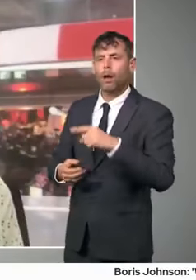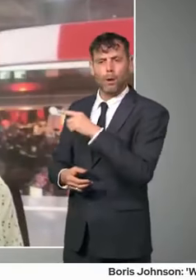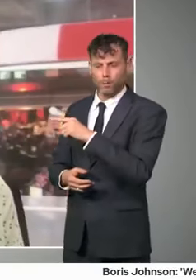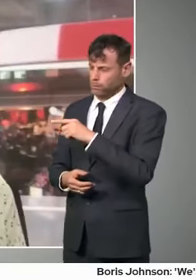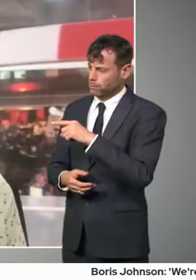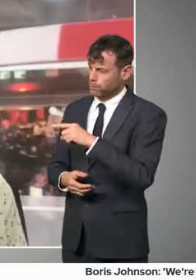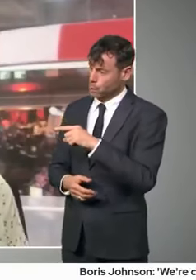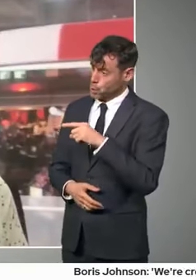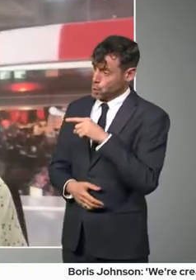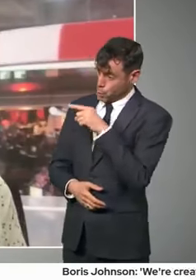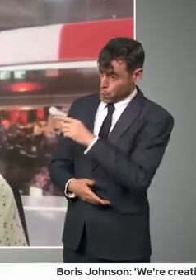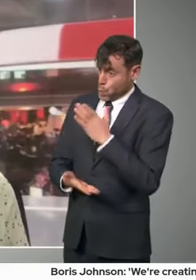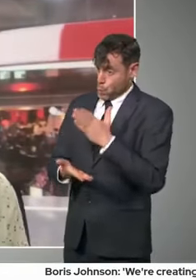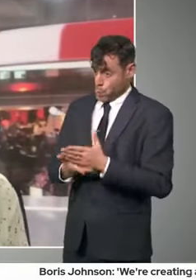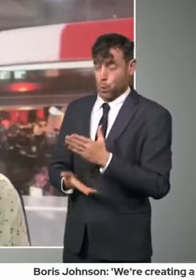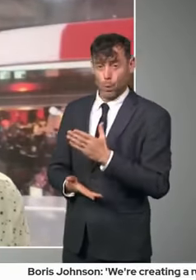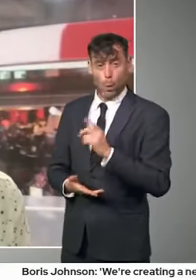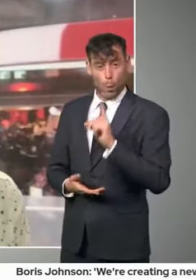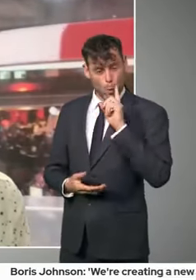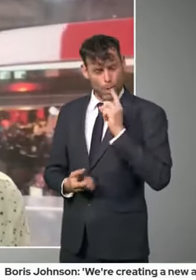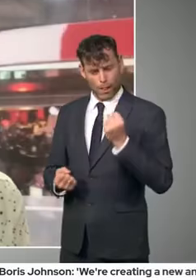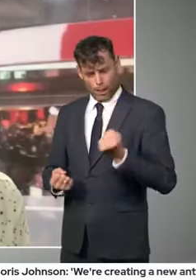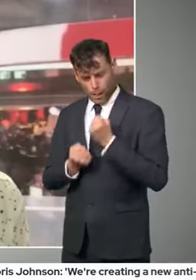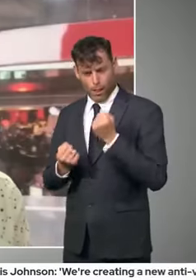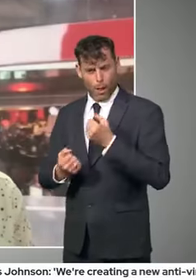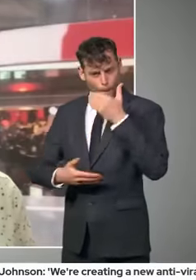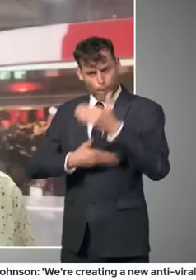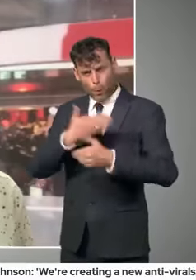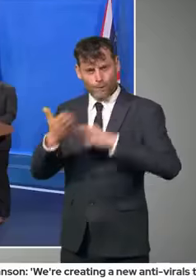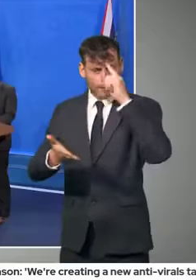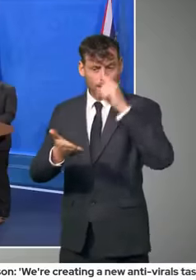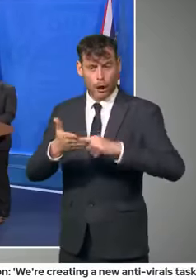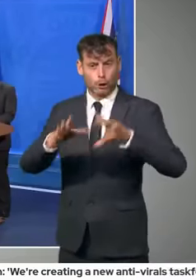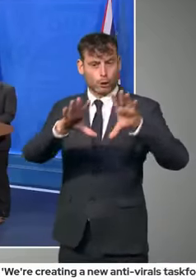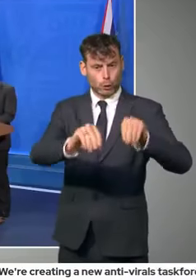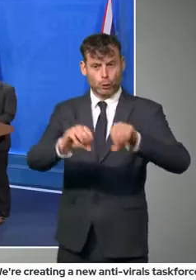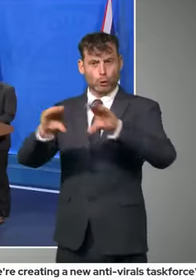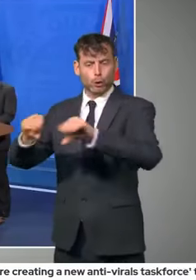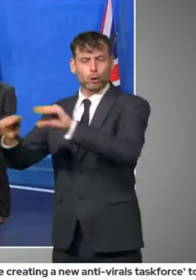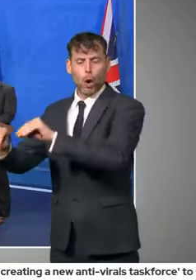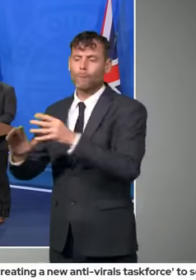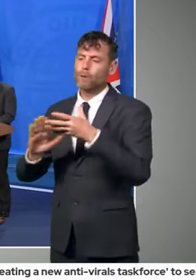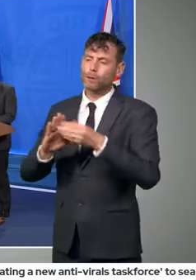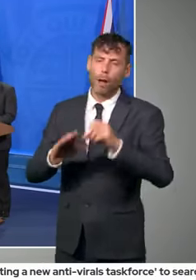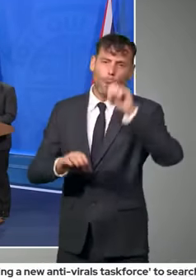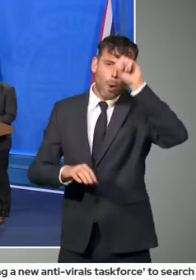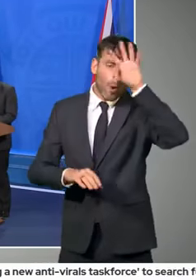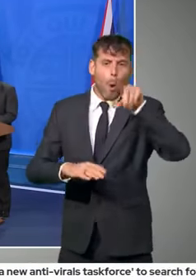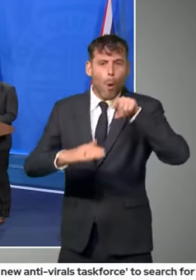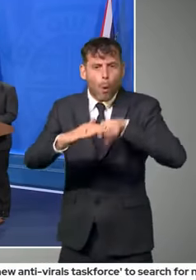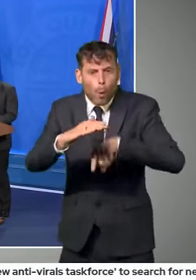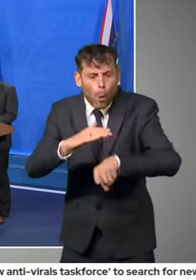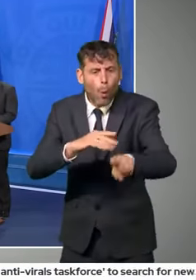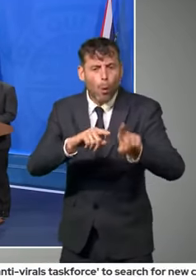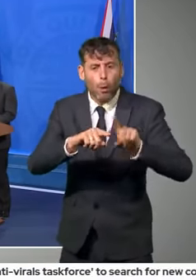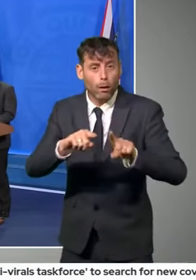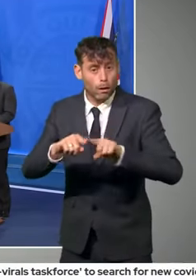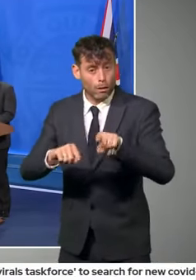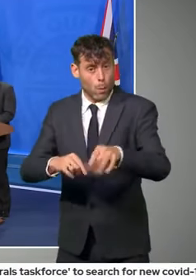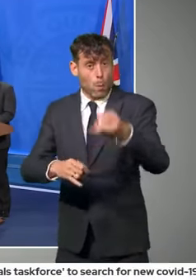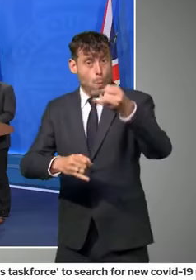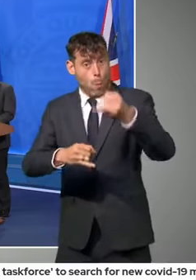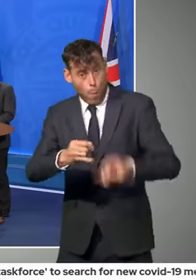are really difficult and maybe unpopular decisions that will be needed to meet those targets. Oh, thanks very much, Vicky. The